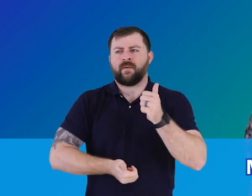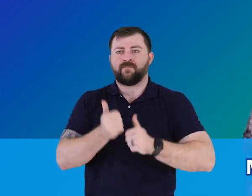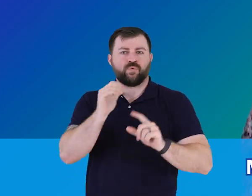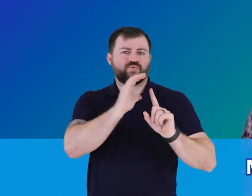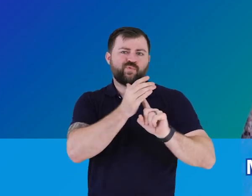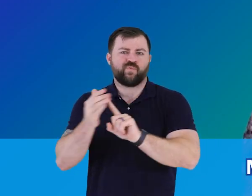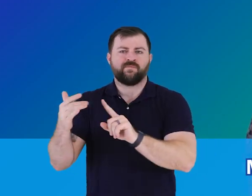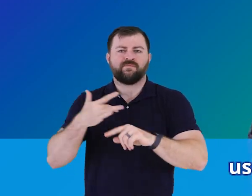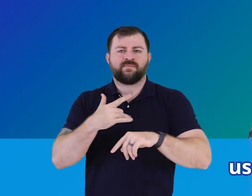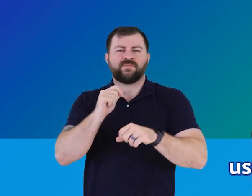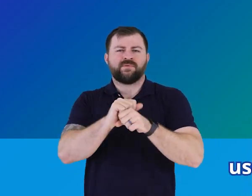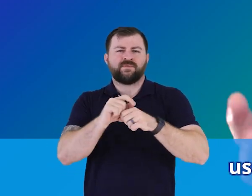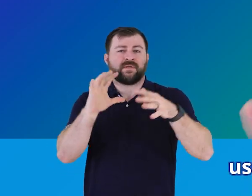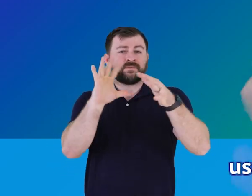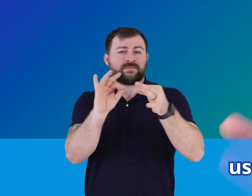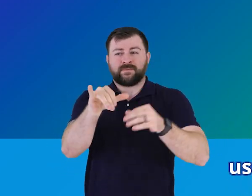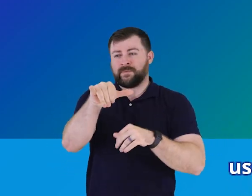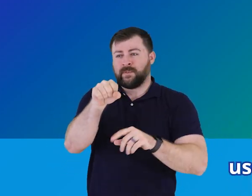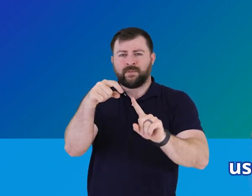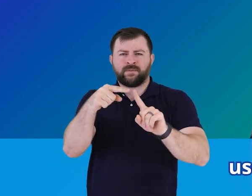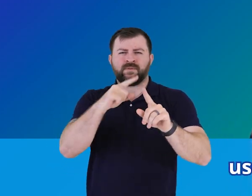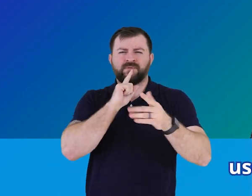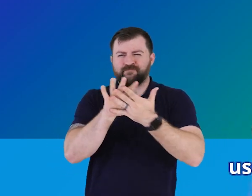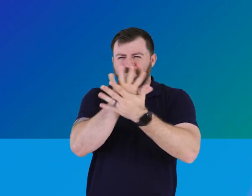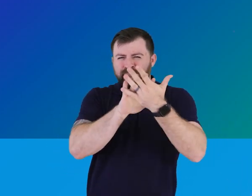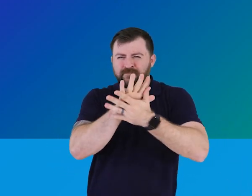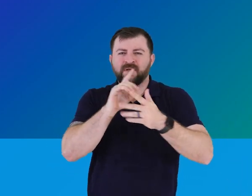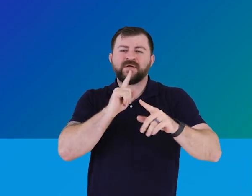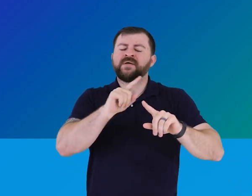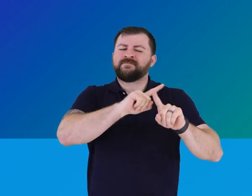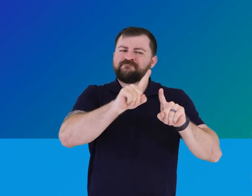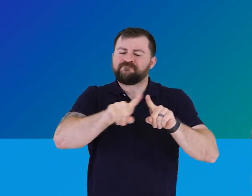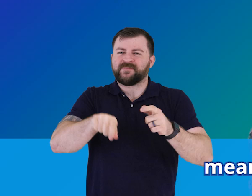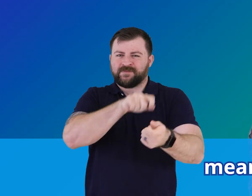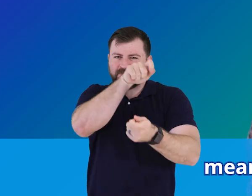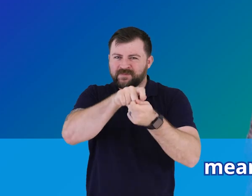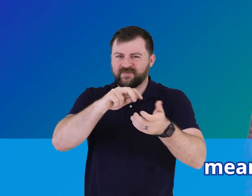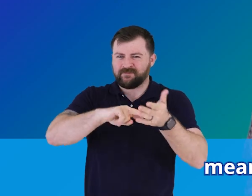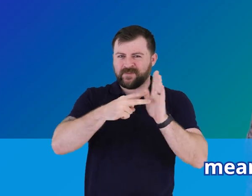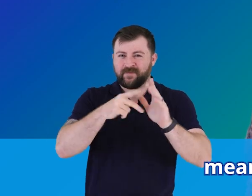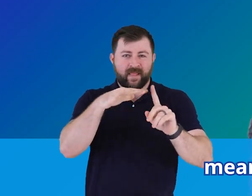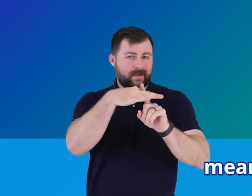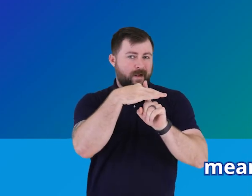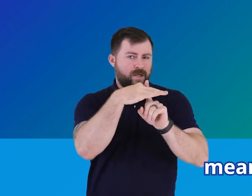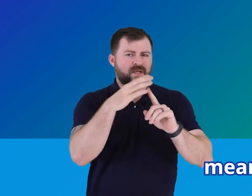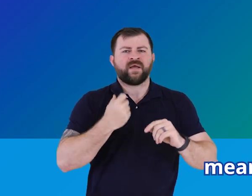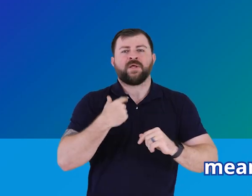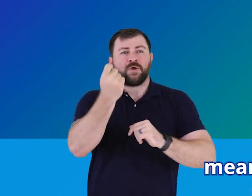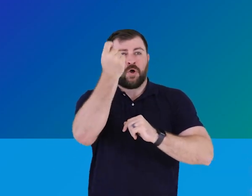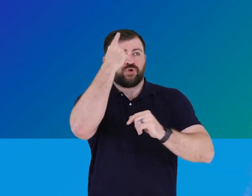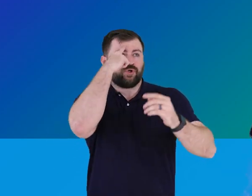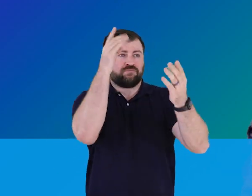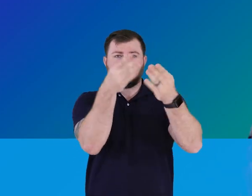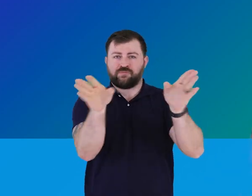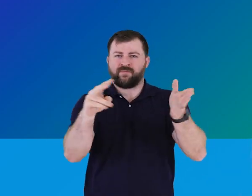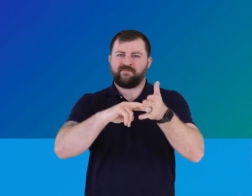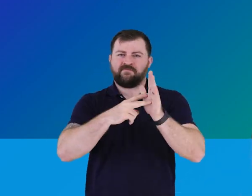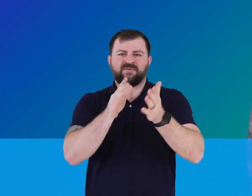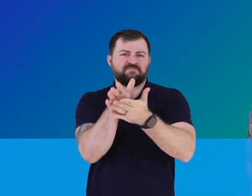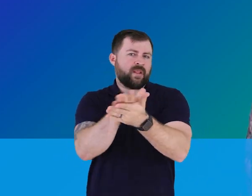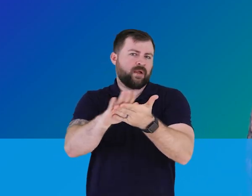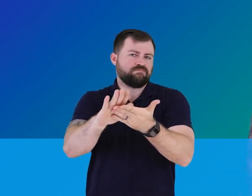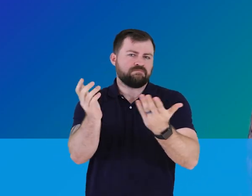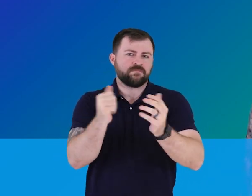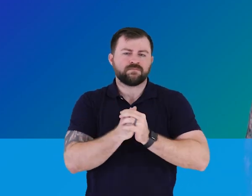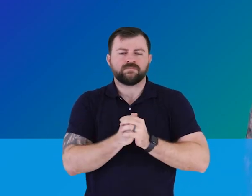cultures make extensive use of these subtle shades of yes, each holding specific meaning and context and understood generally to be